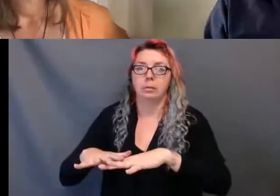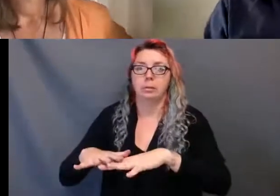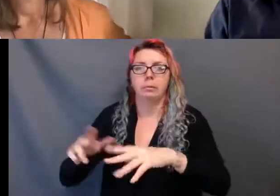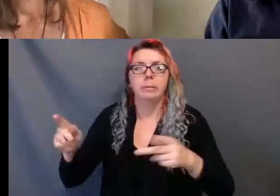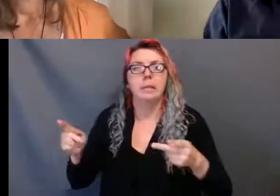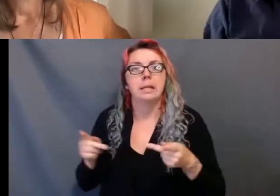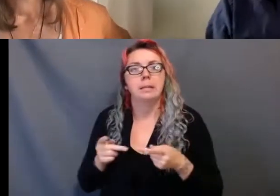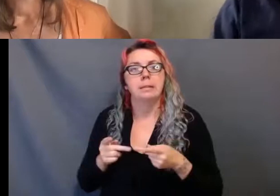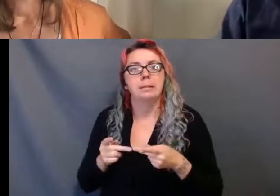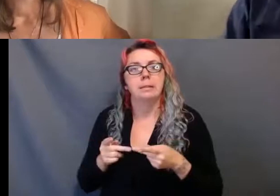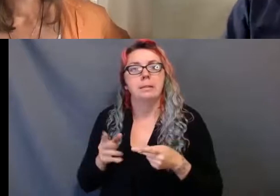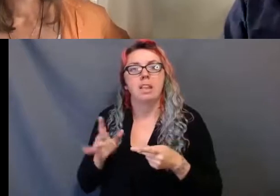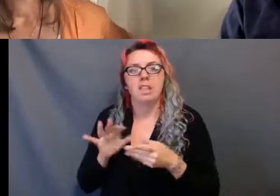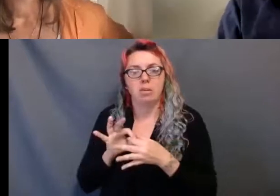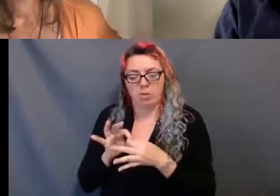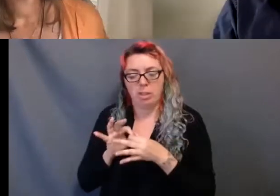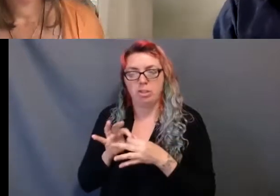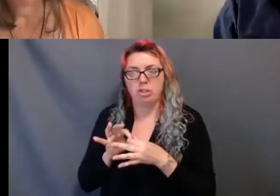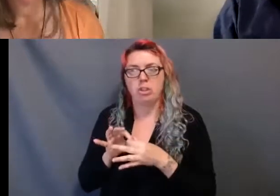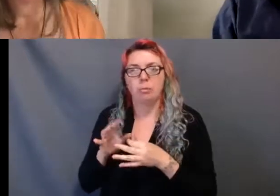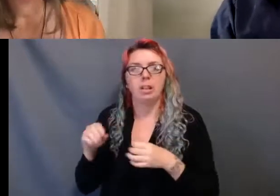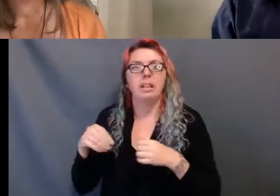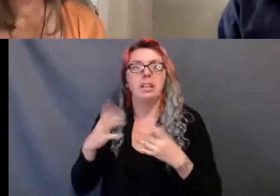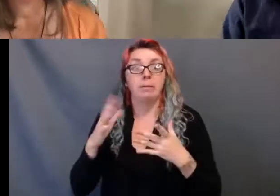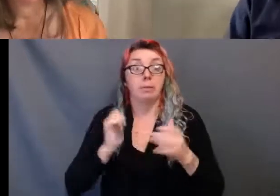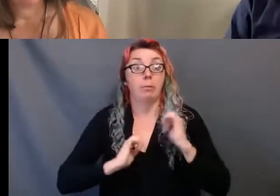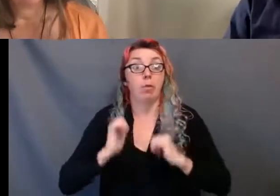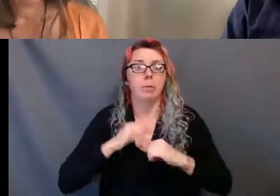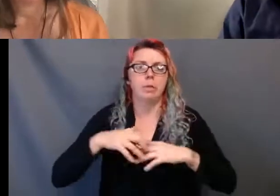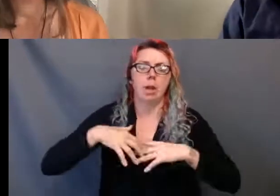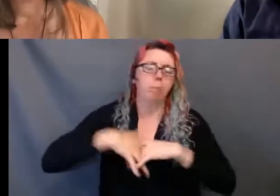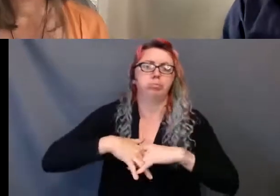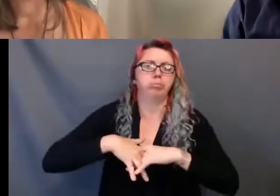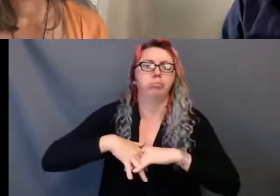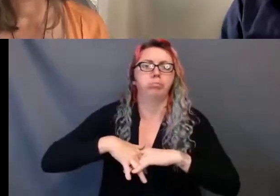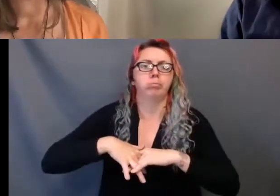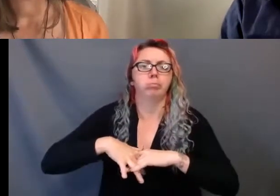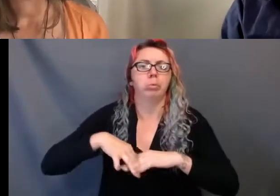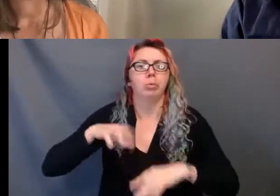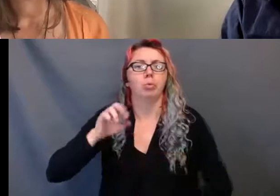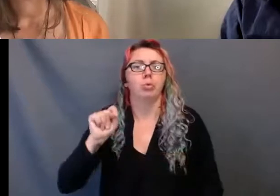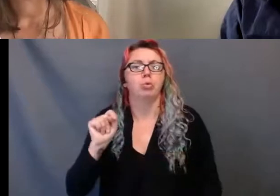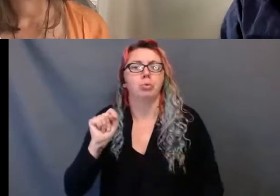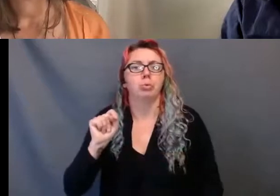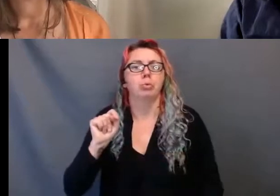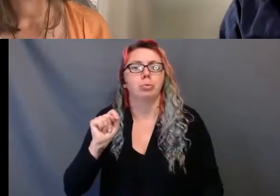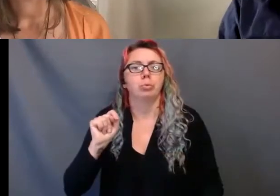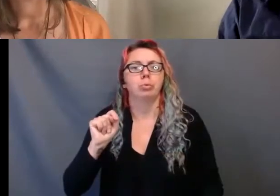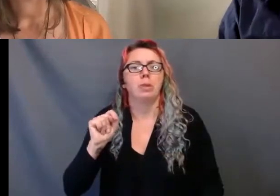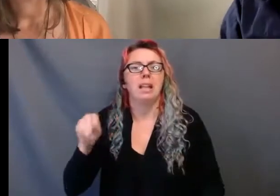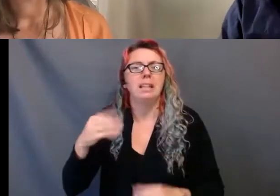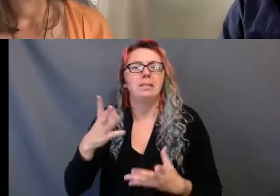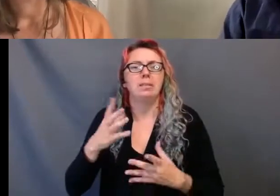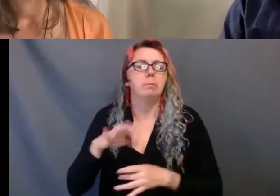roots the work, and finds its expression in rhythm and movement, language, pace, and